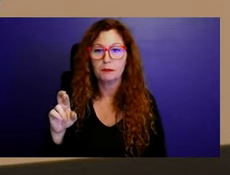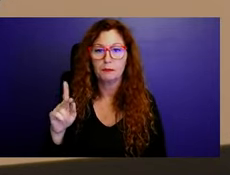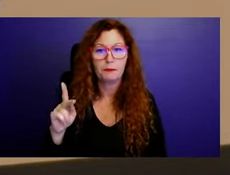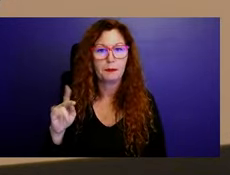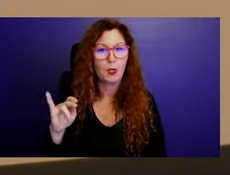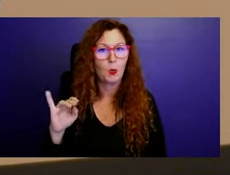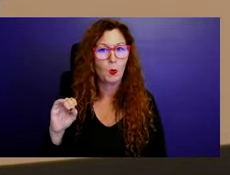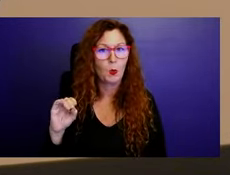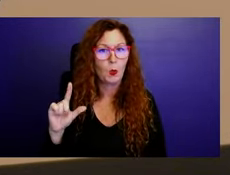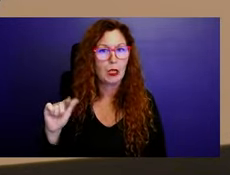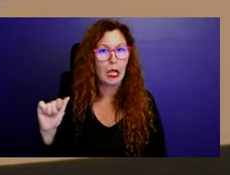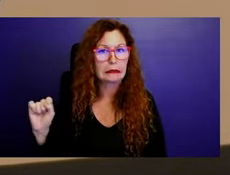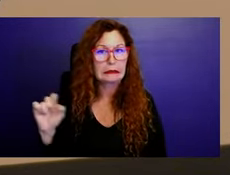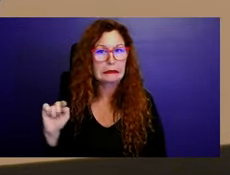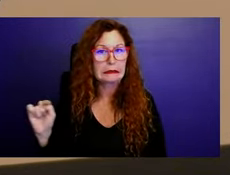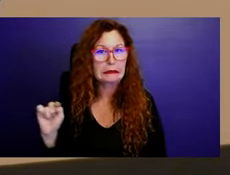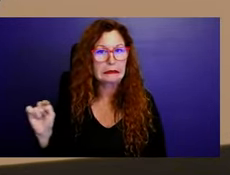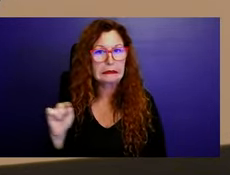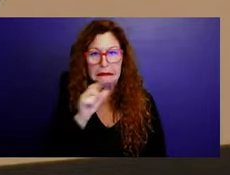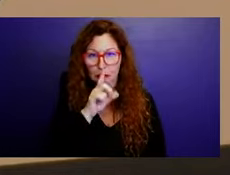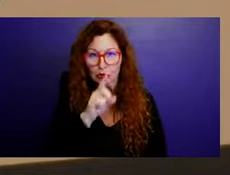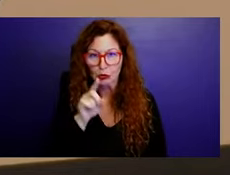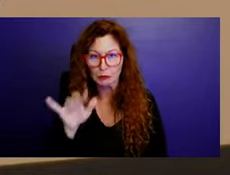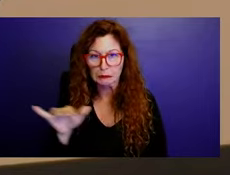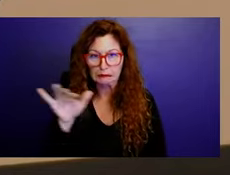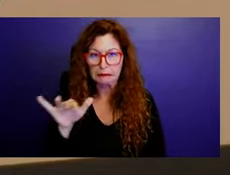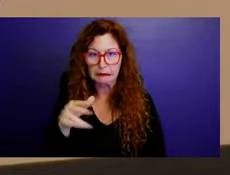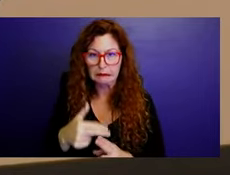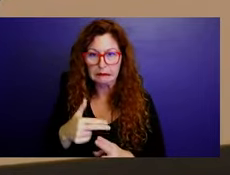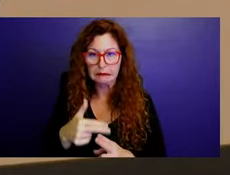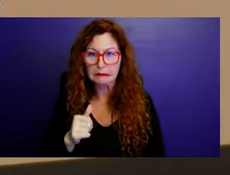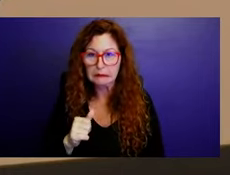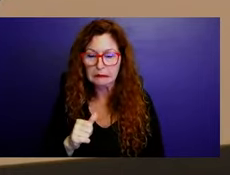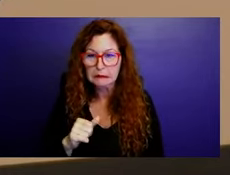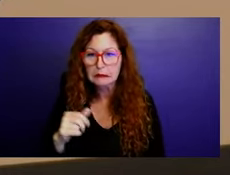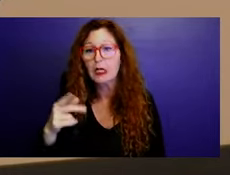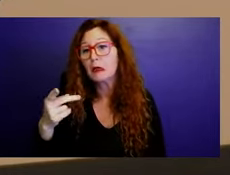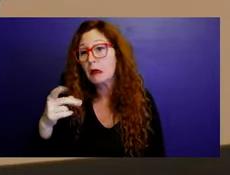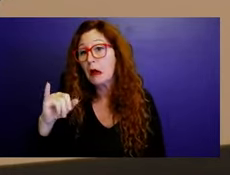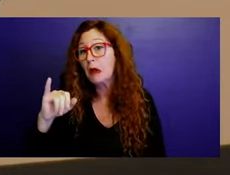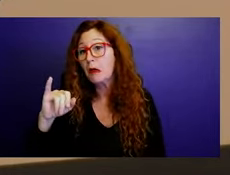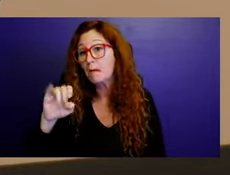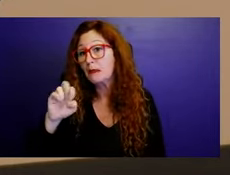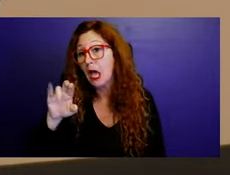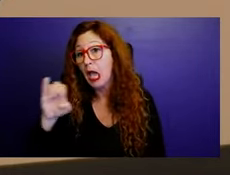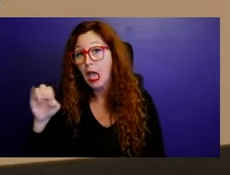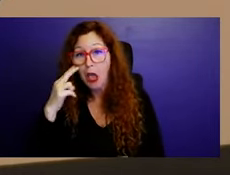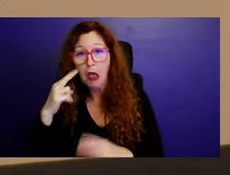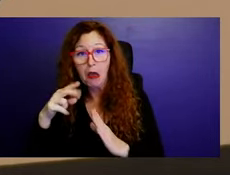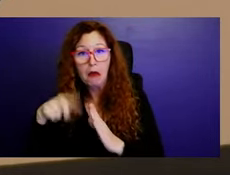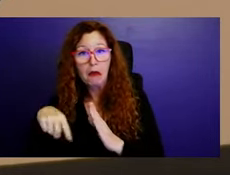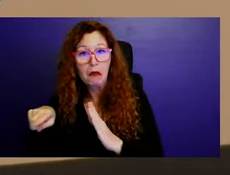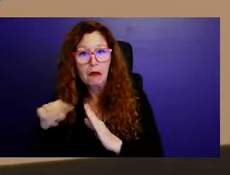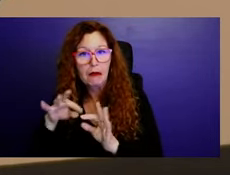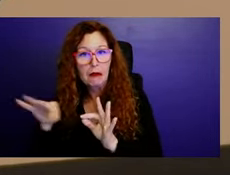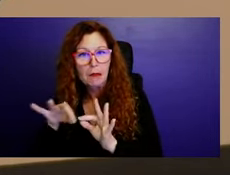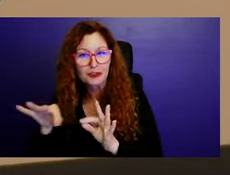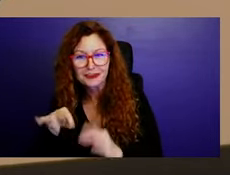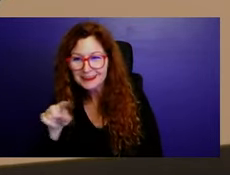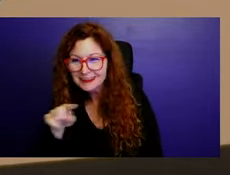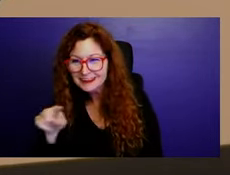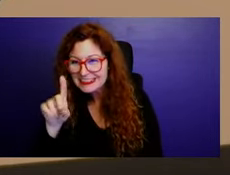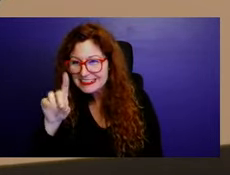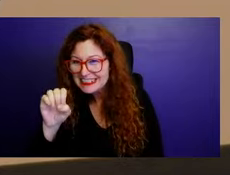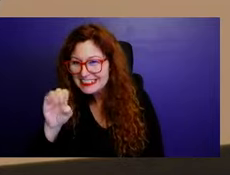113 Tara Lakes West, Boynton Beach, Florida, for many years. I have quite a lot to say. Let me divide it